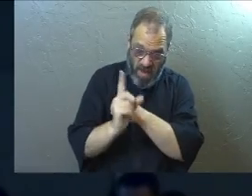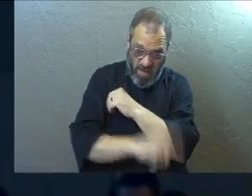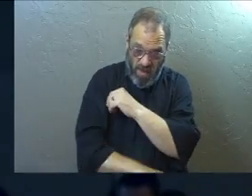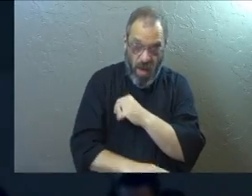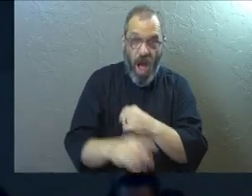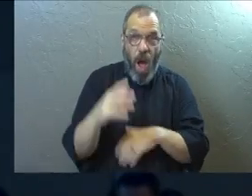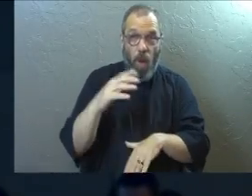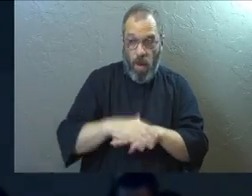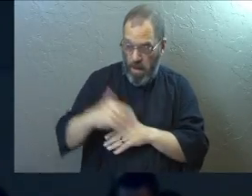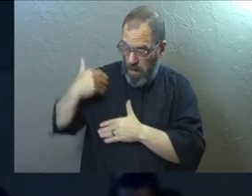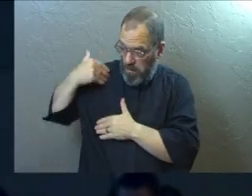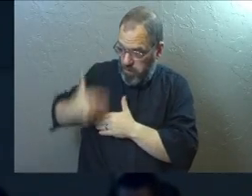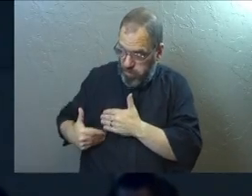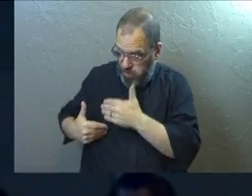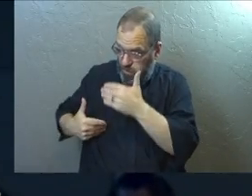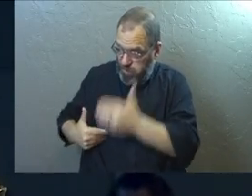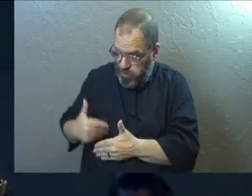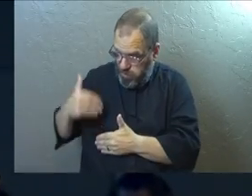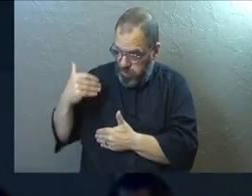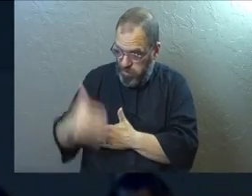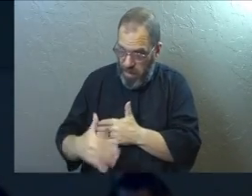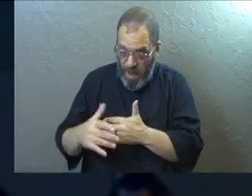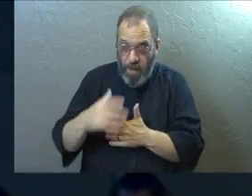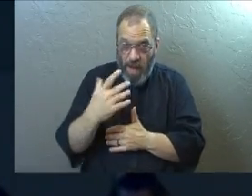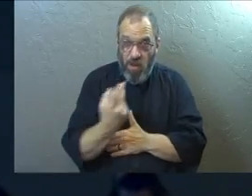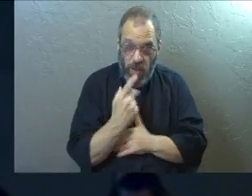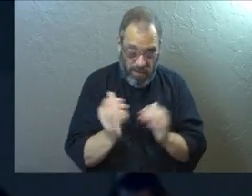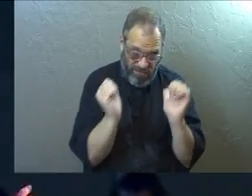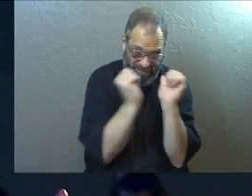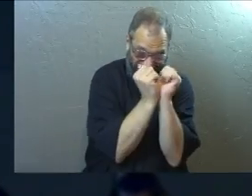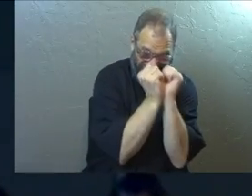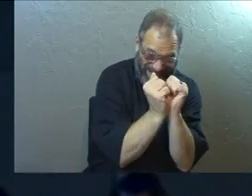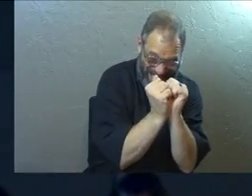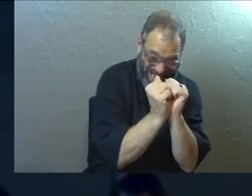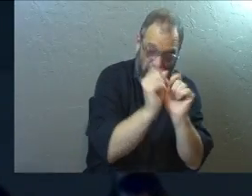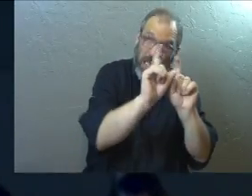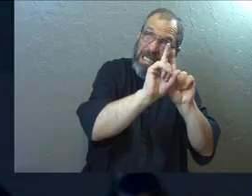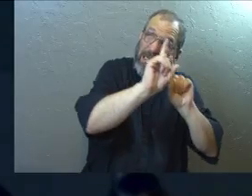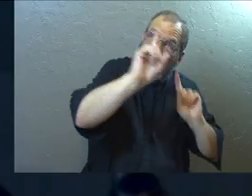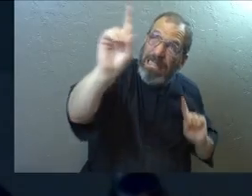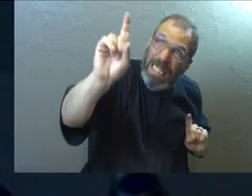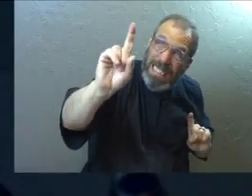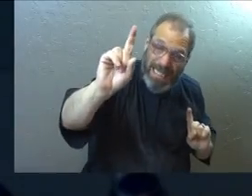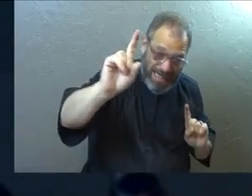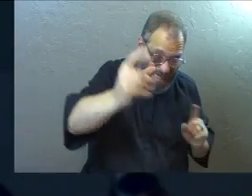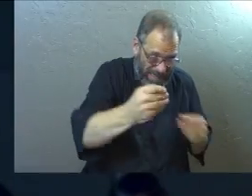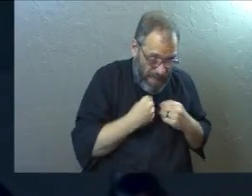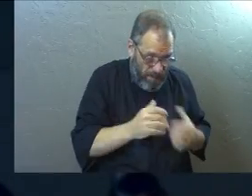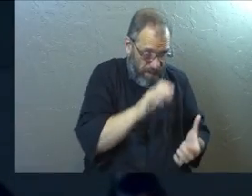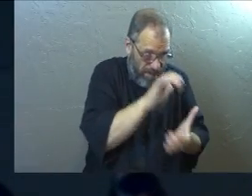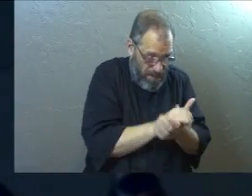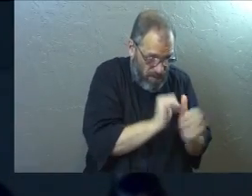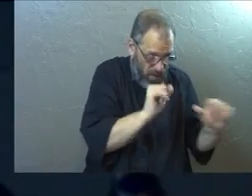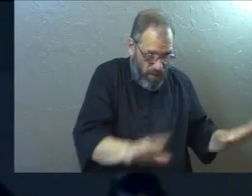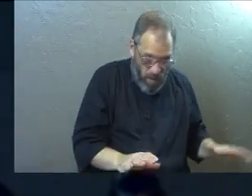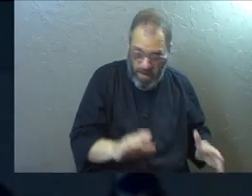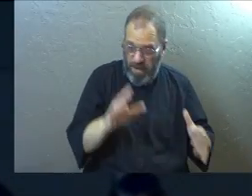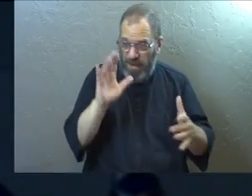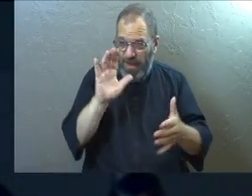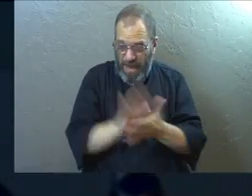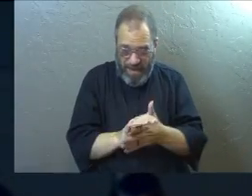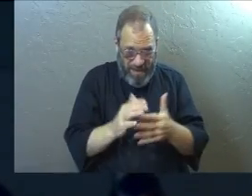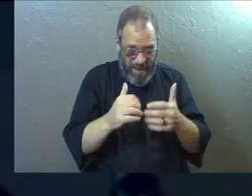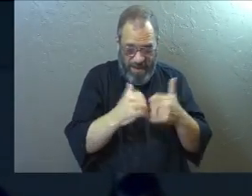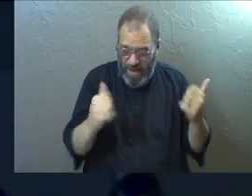were they going down through the generations, but guys, were binding us up. They were separating us from God and they were bringing divorces into our marriages and